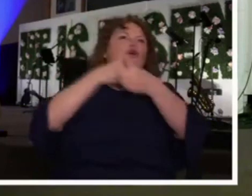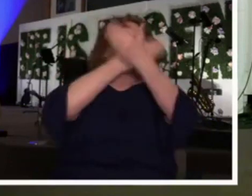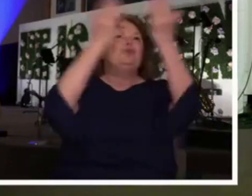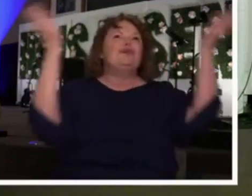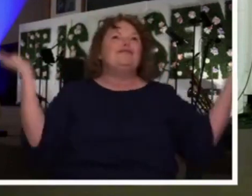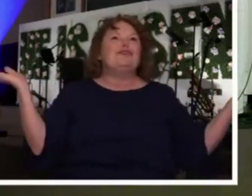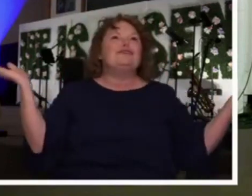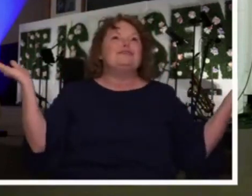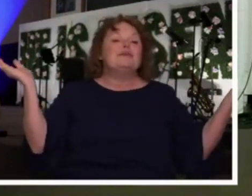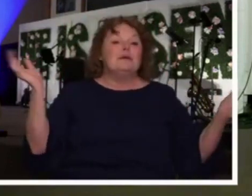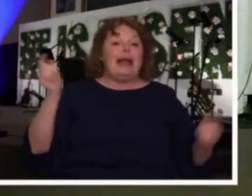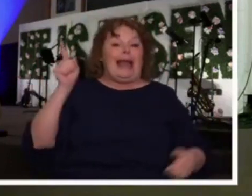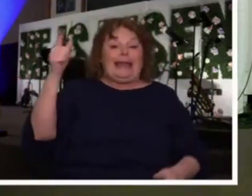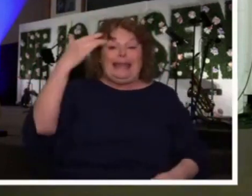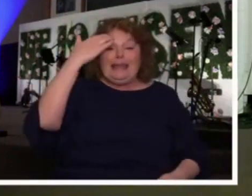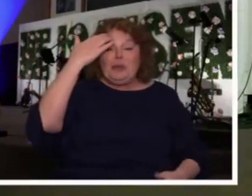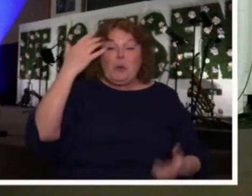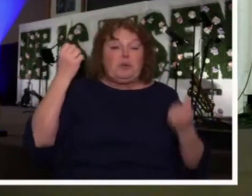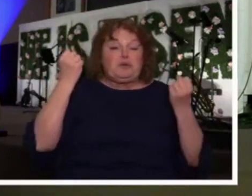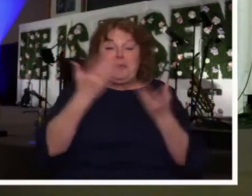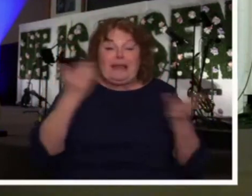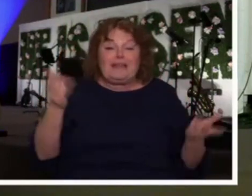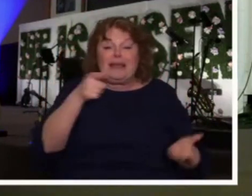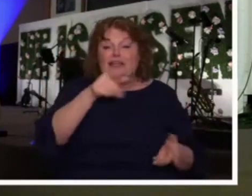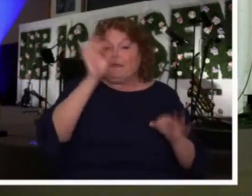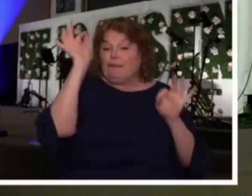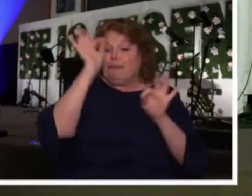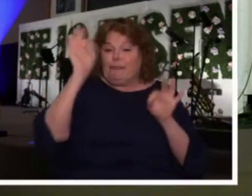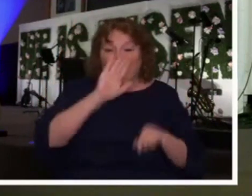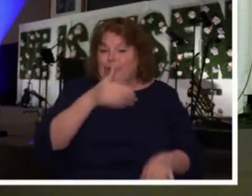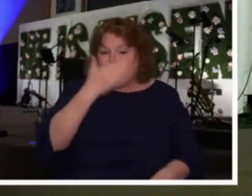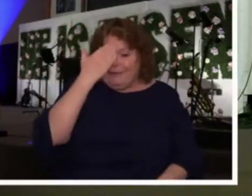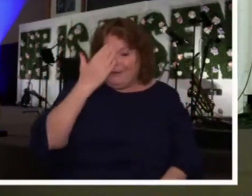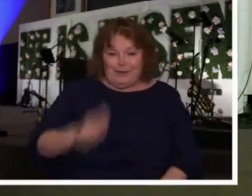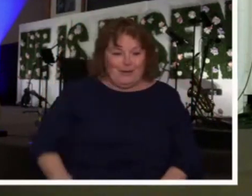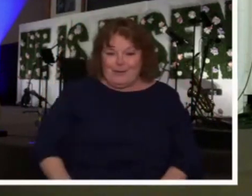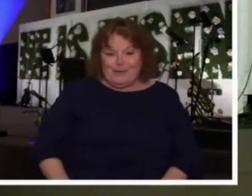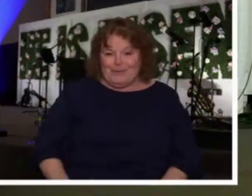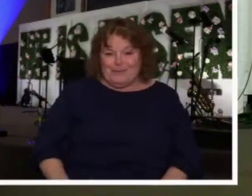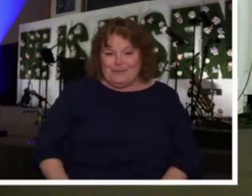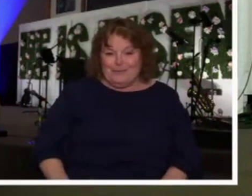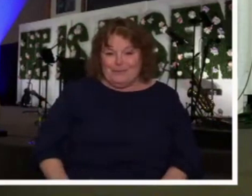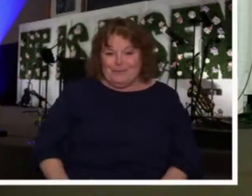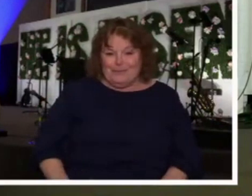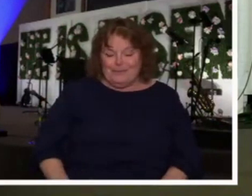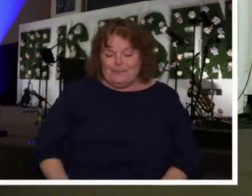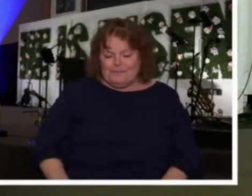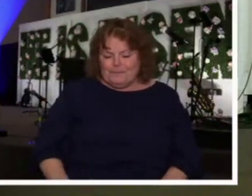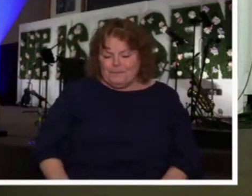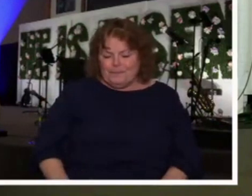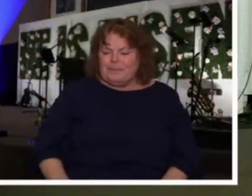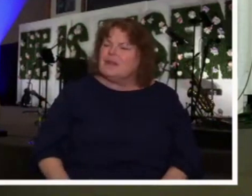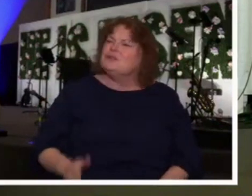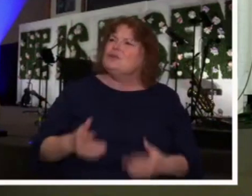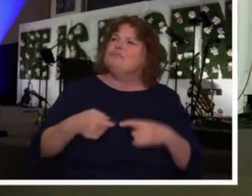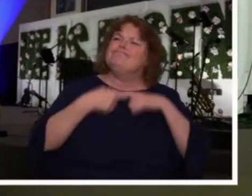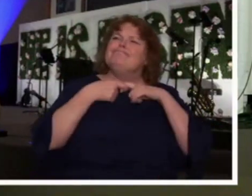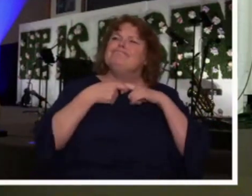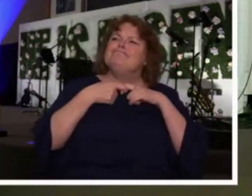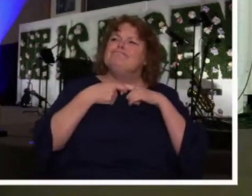knows things that you will never know. So just stop and drink in the splendor of the Lord